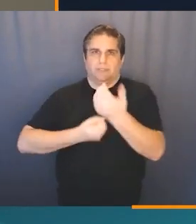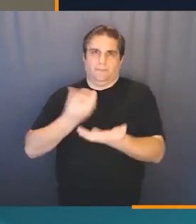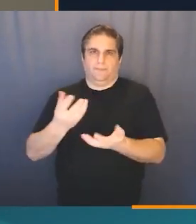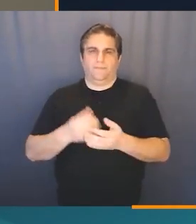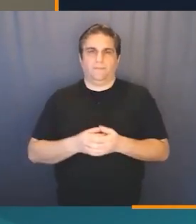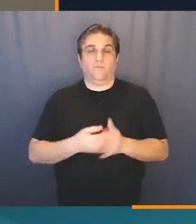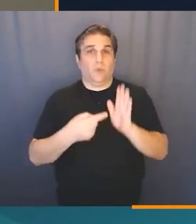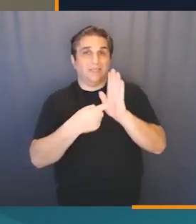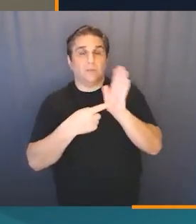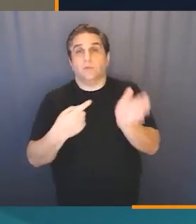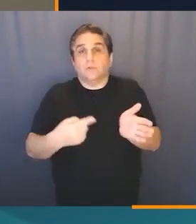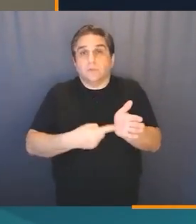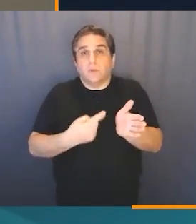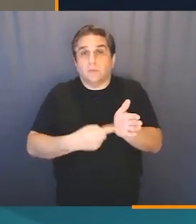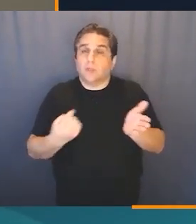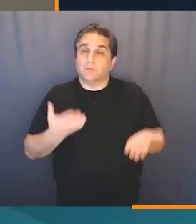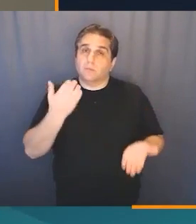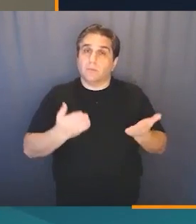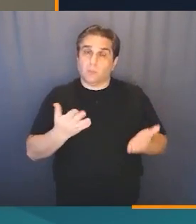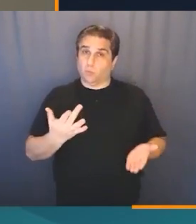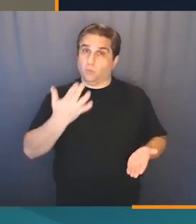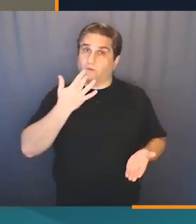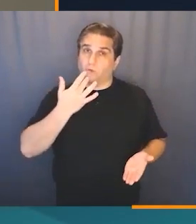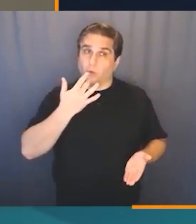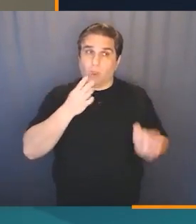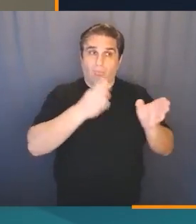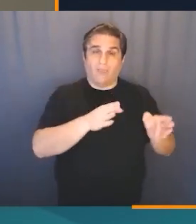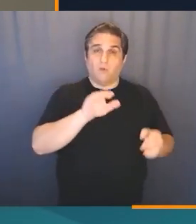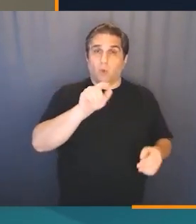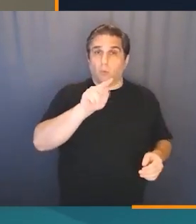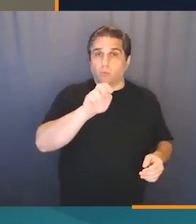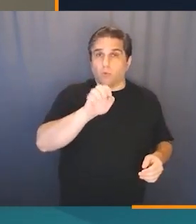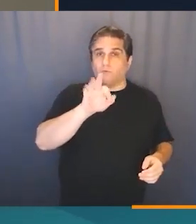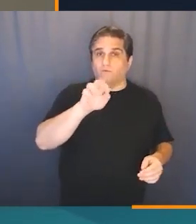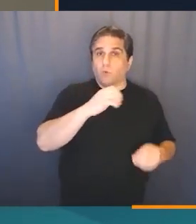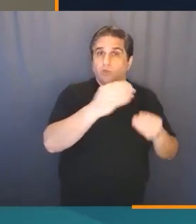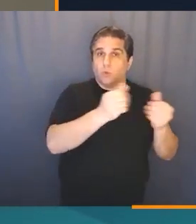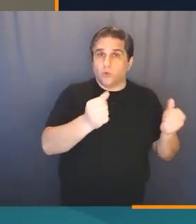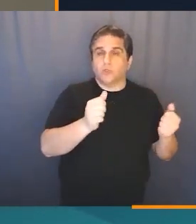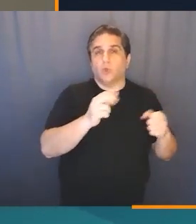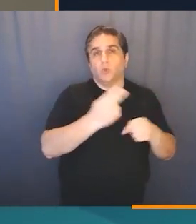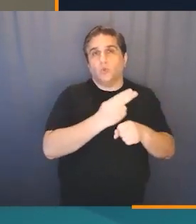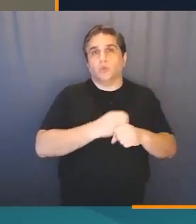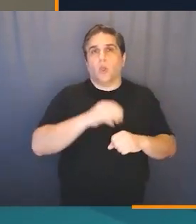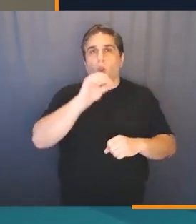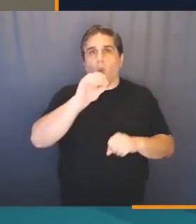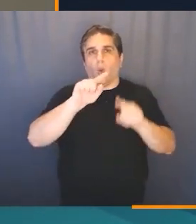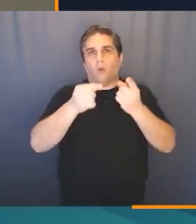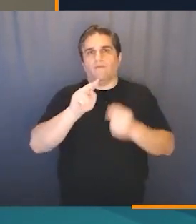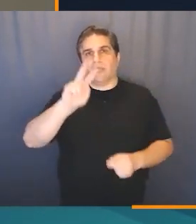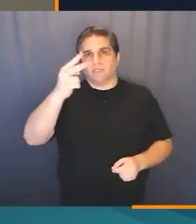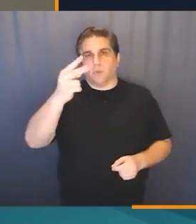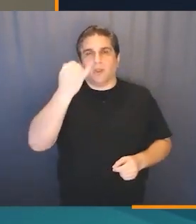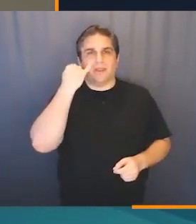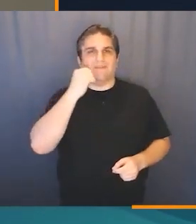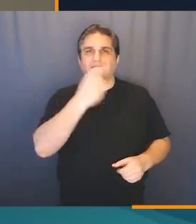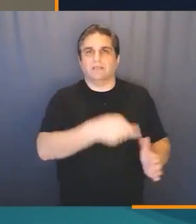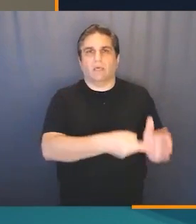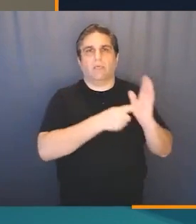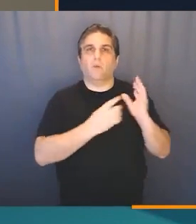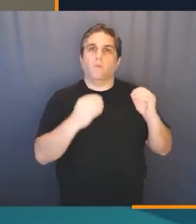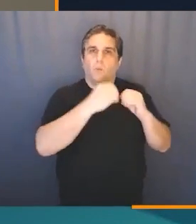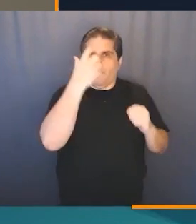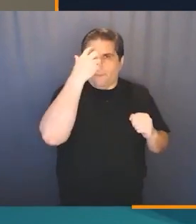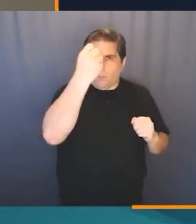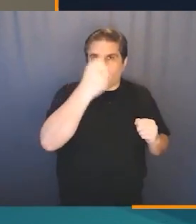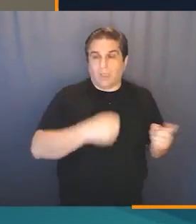and any assumptions that you're making. For example, in some circumstances, it might even be preferable to have a brute force solution